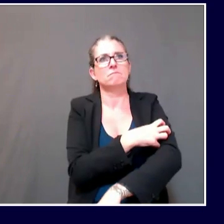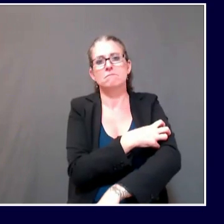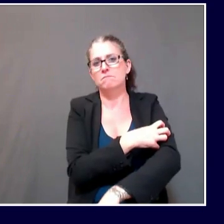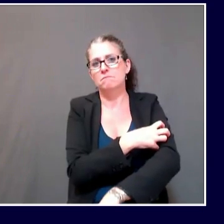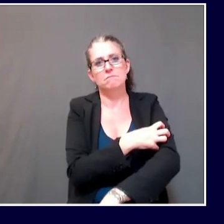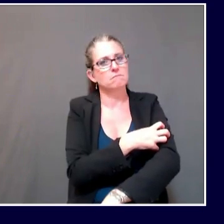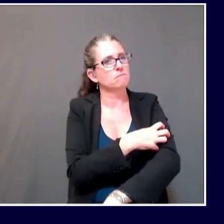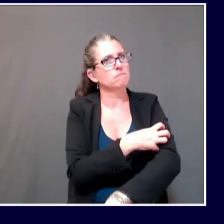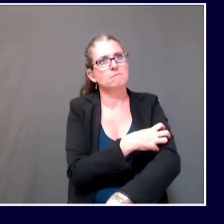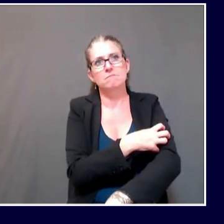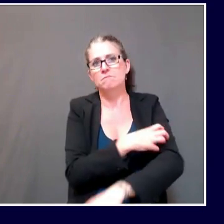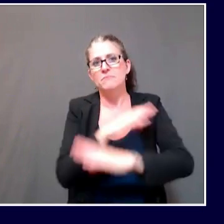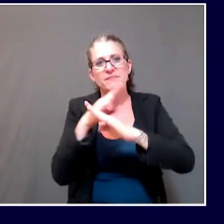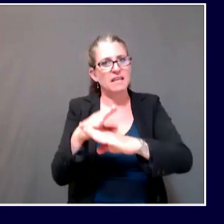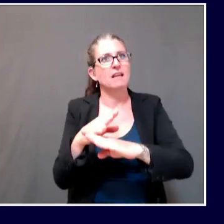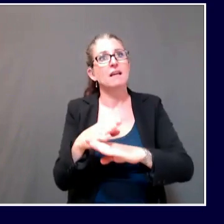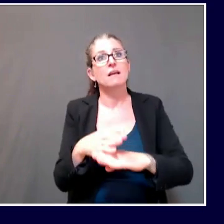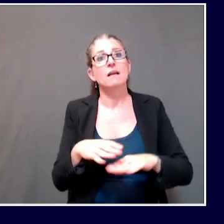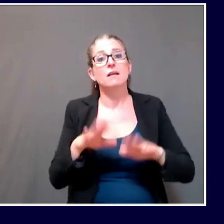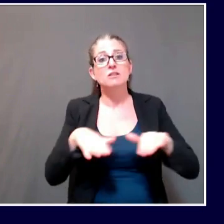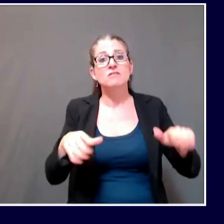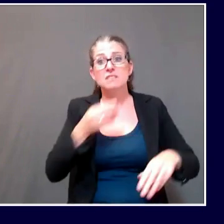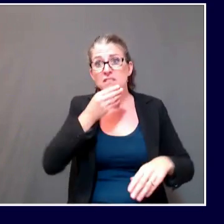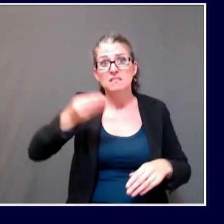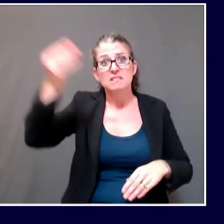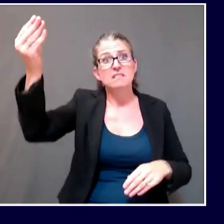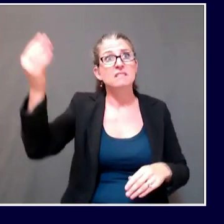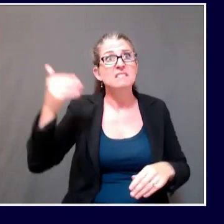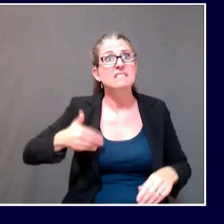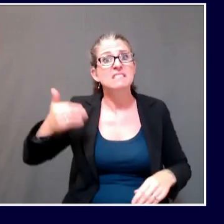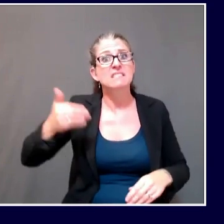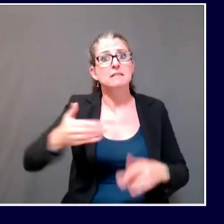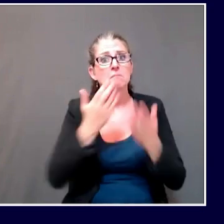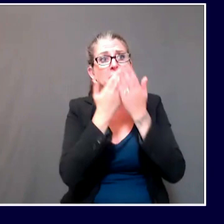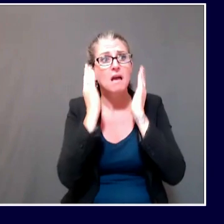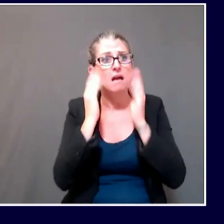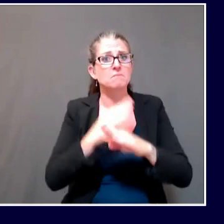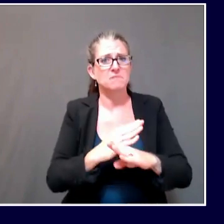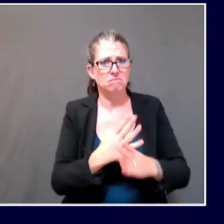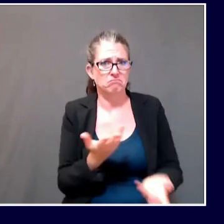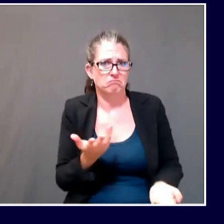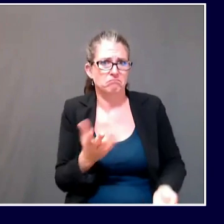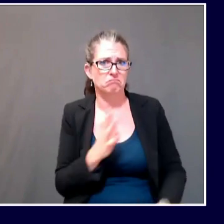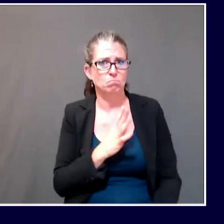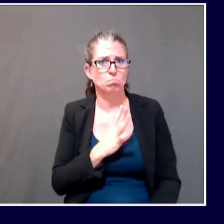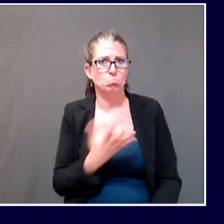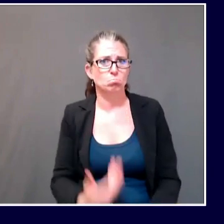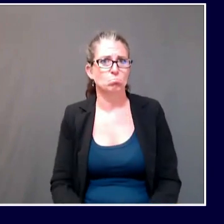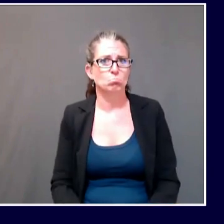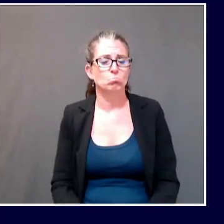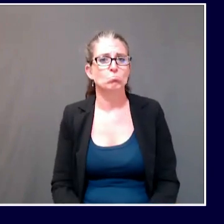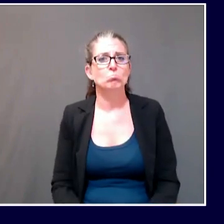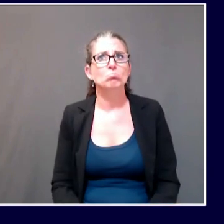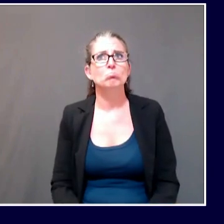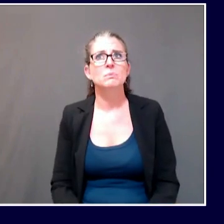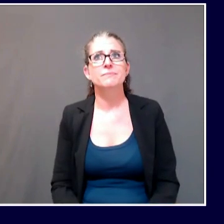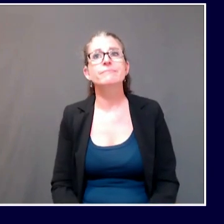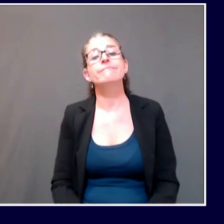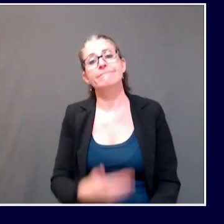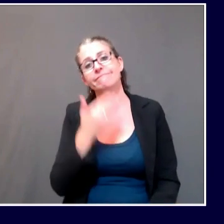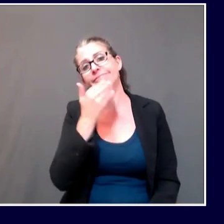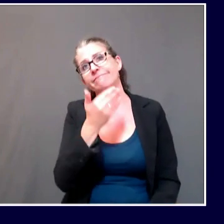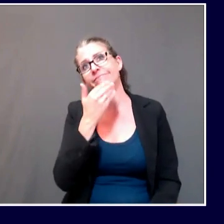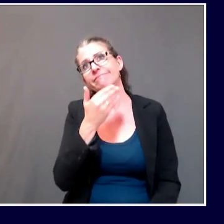Thank you so much. And my second question is for Governor Mills. In the past, I know there was talk